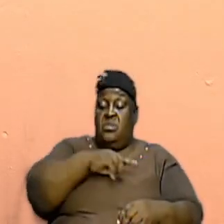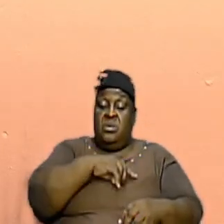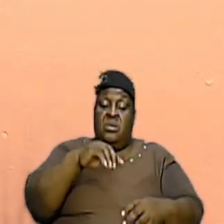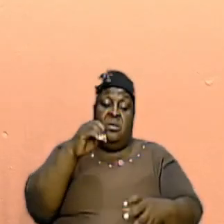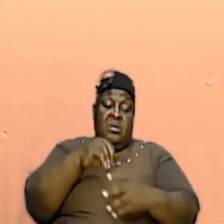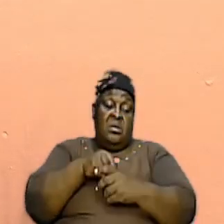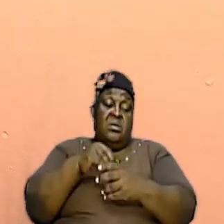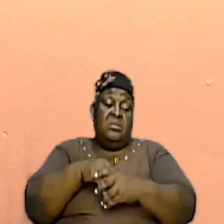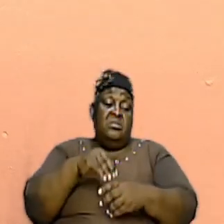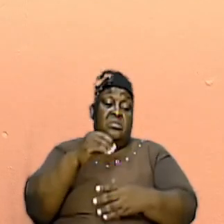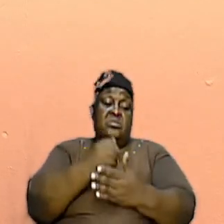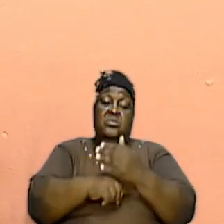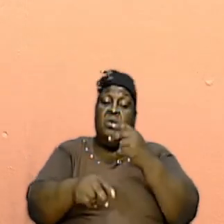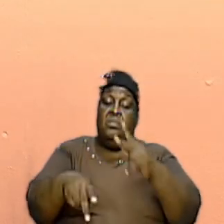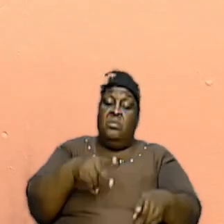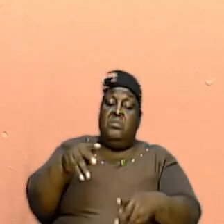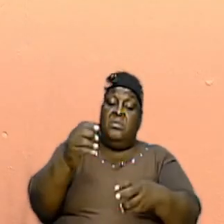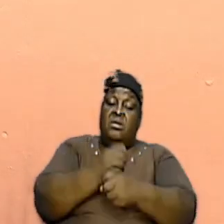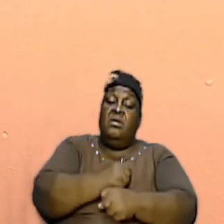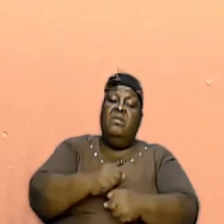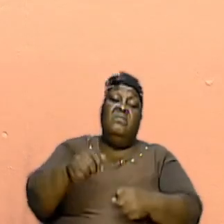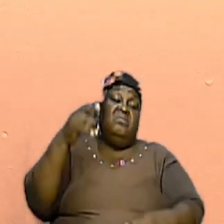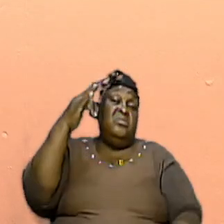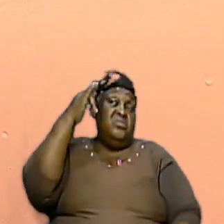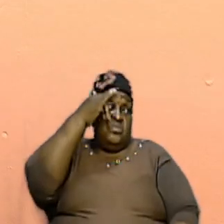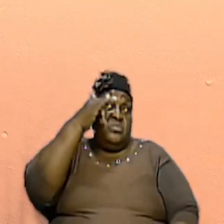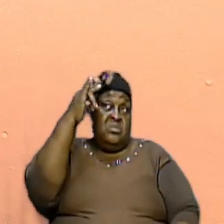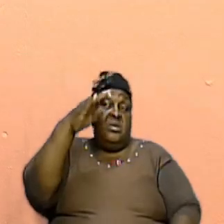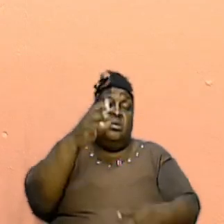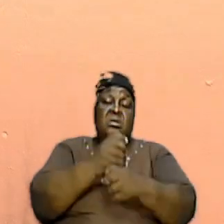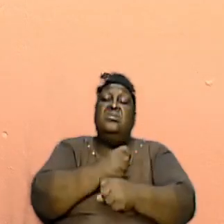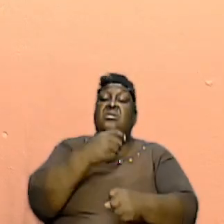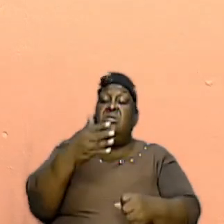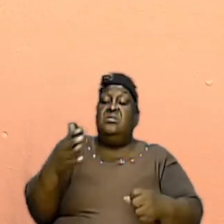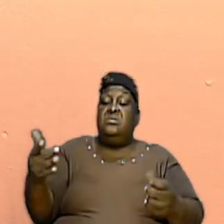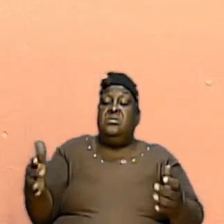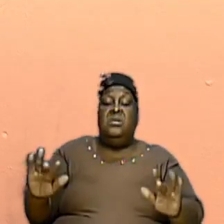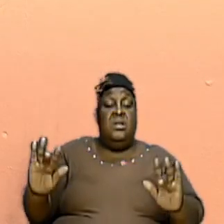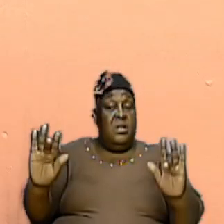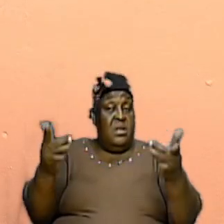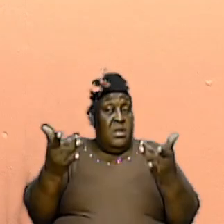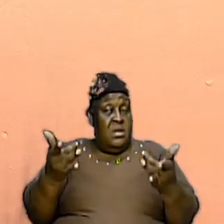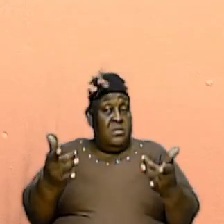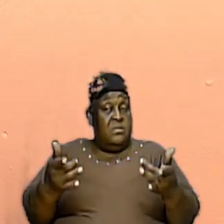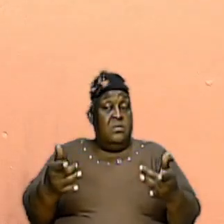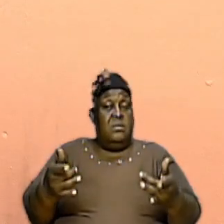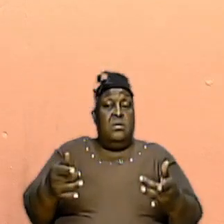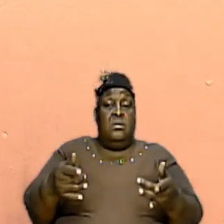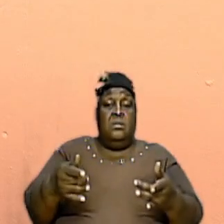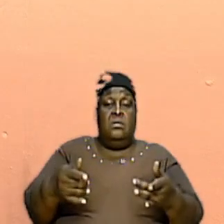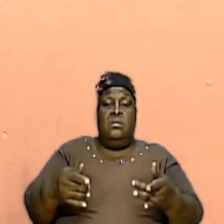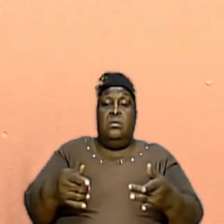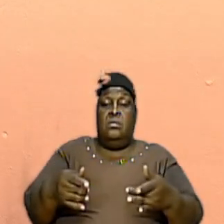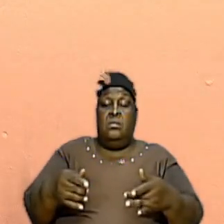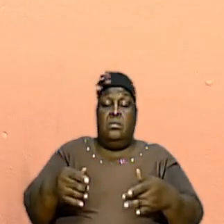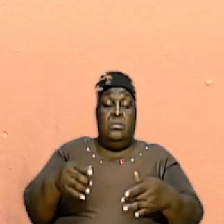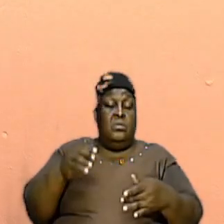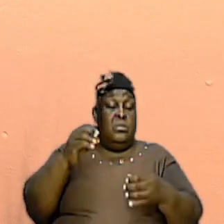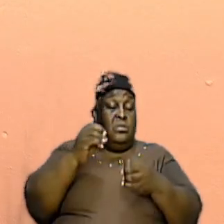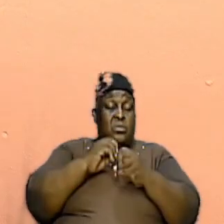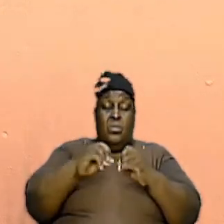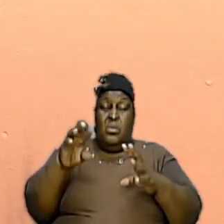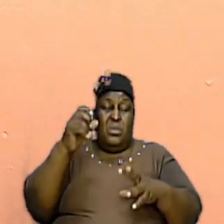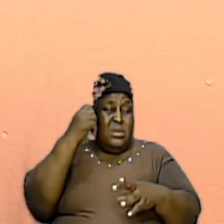as a joke some folks take this thing very lightly we do not understand that we are dealing with God